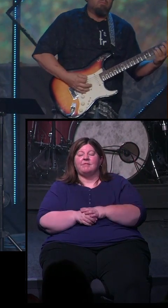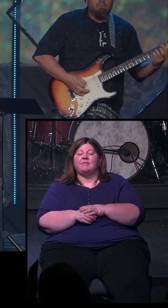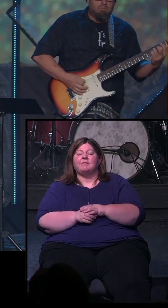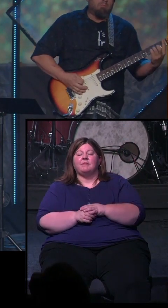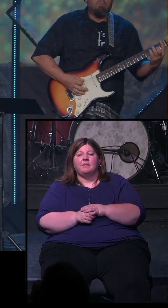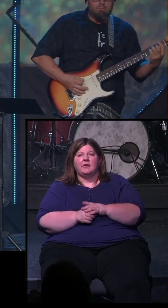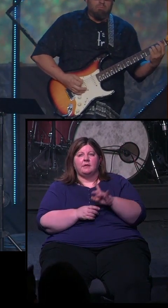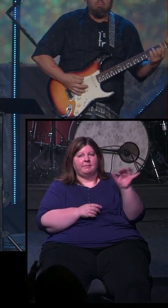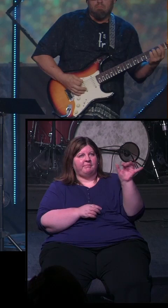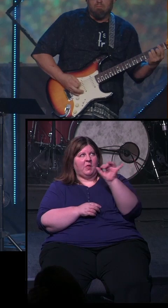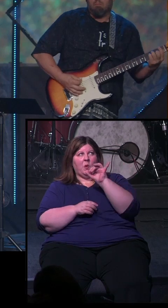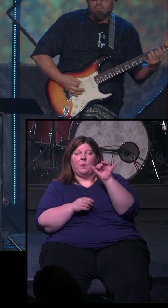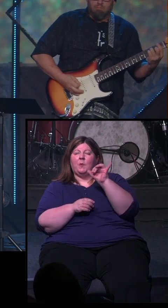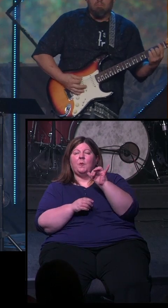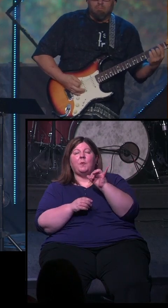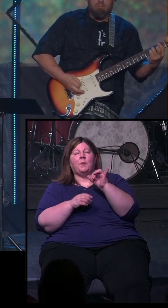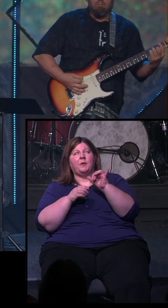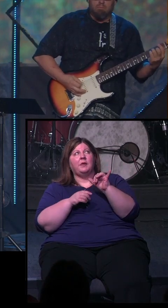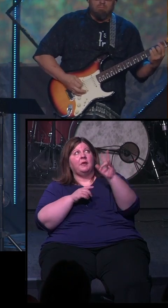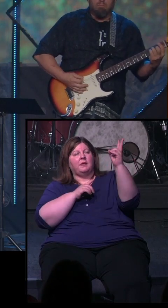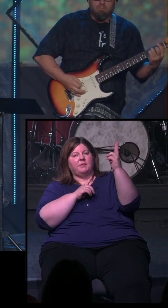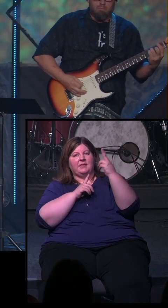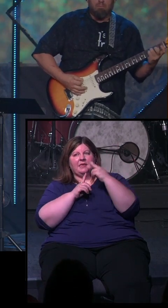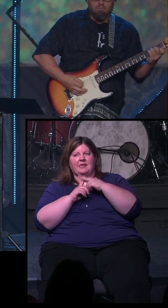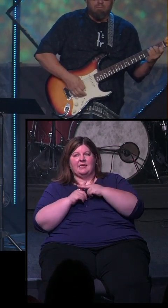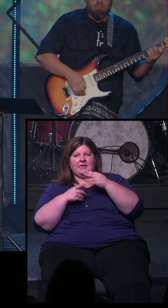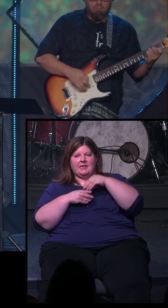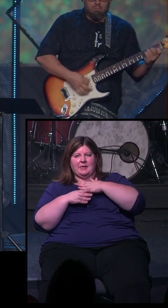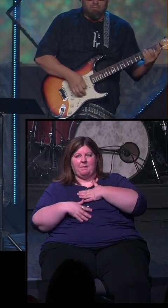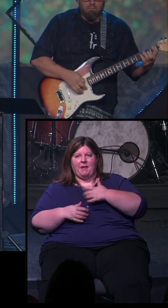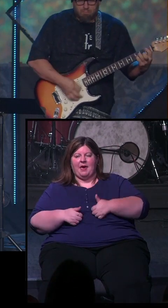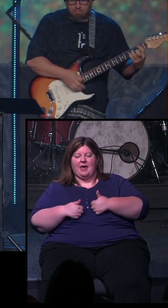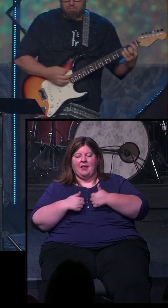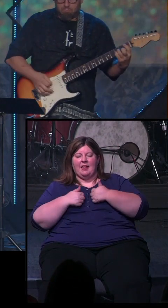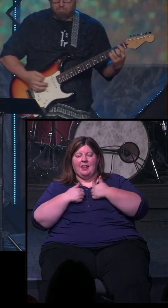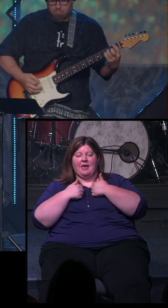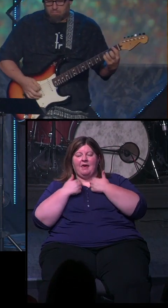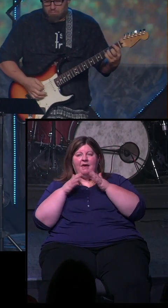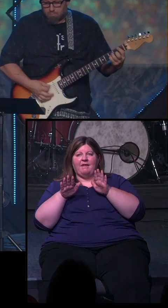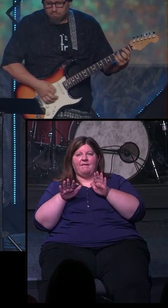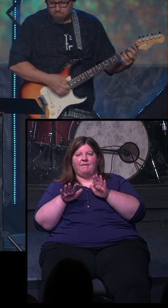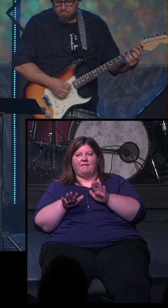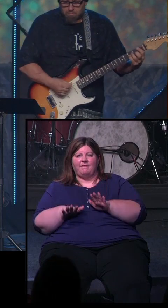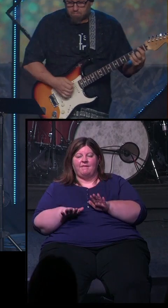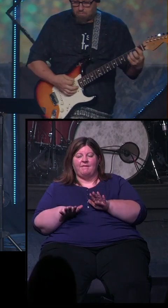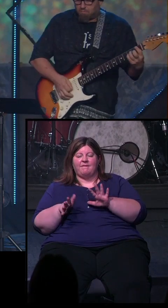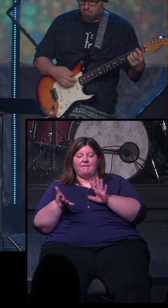Oh, I don't know. Cause I've seen it in my life. Yeah.